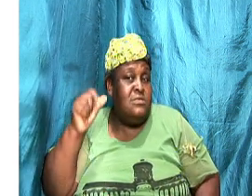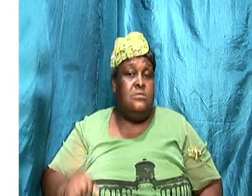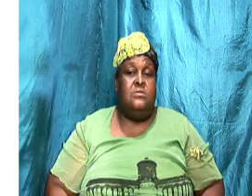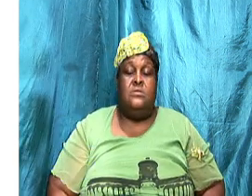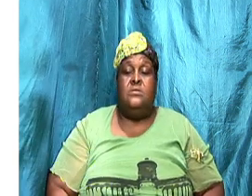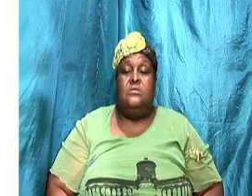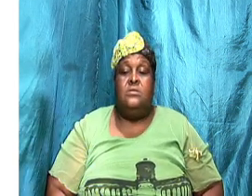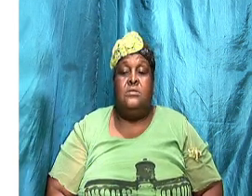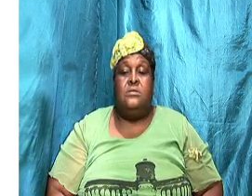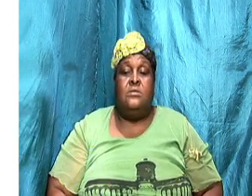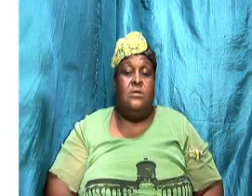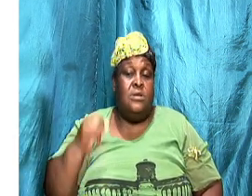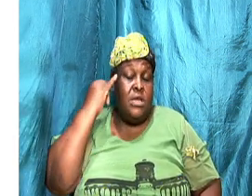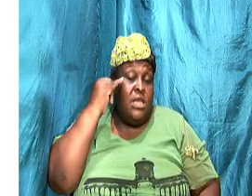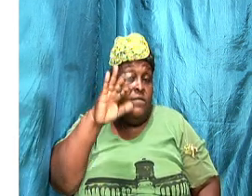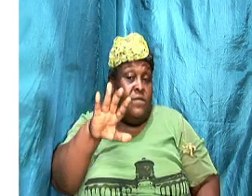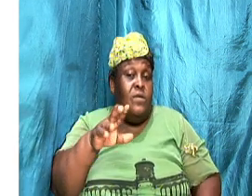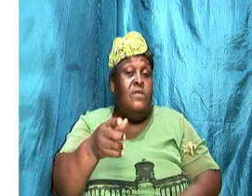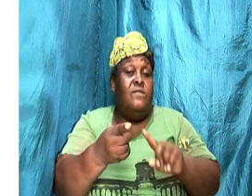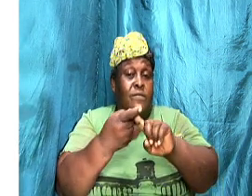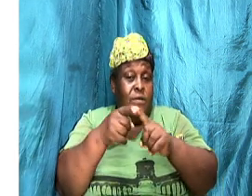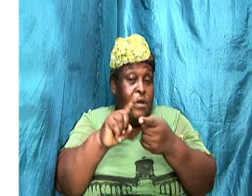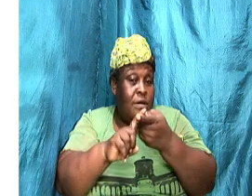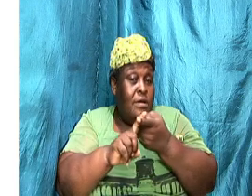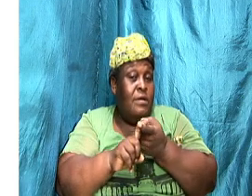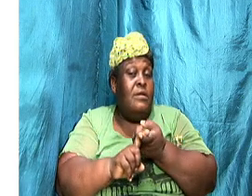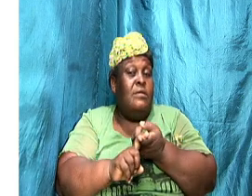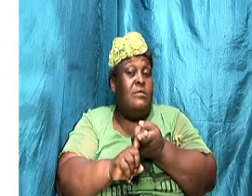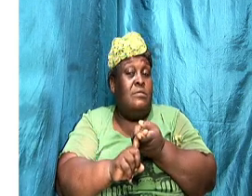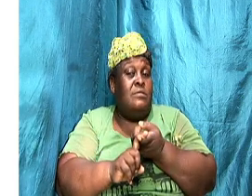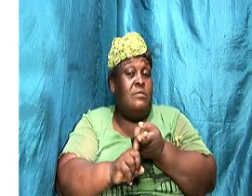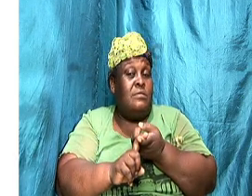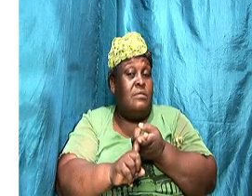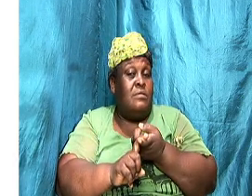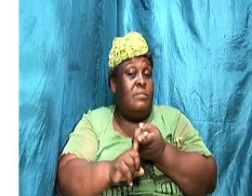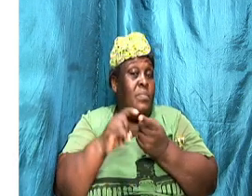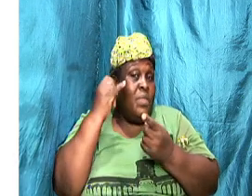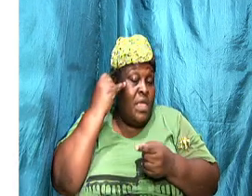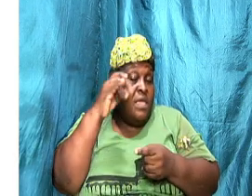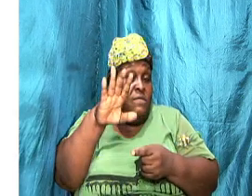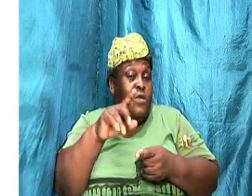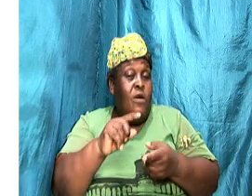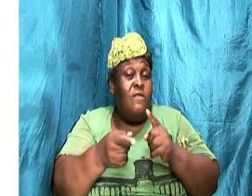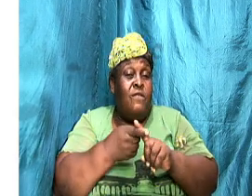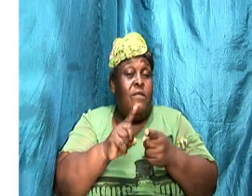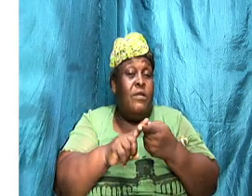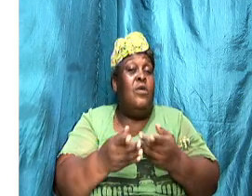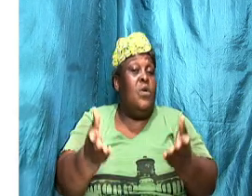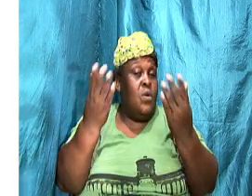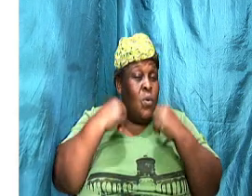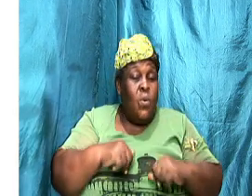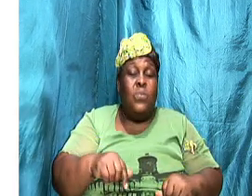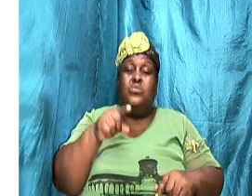And if your partner, if your partner comes to you,